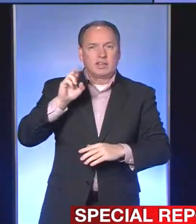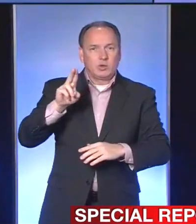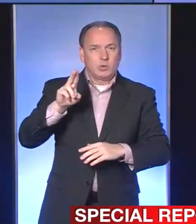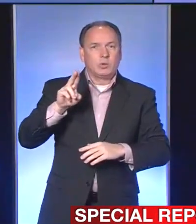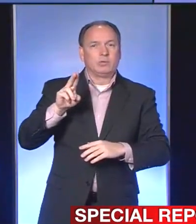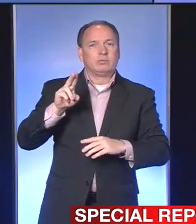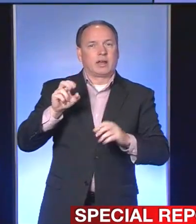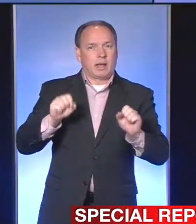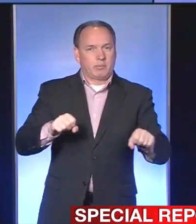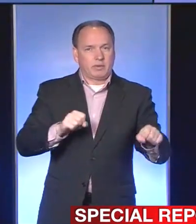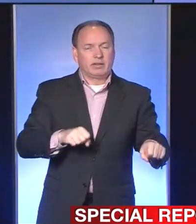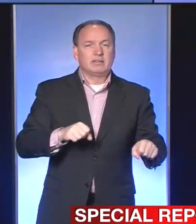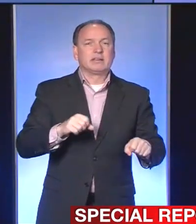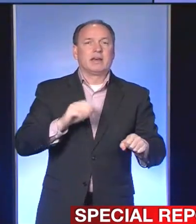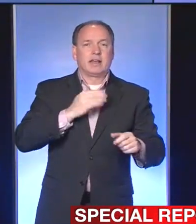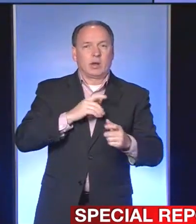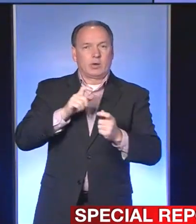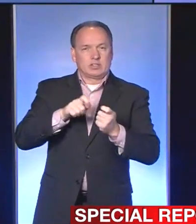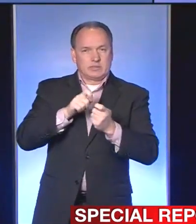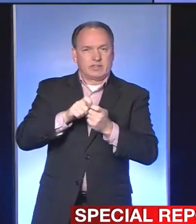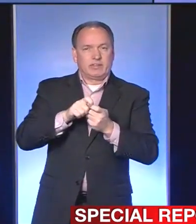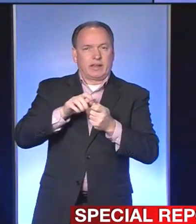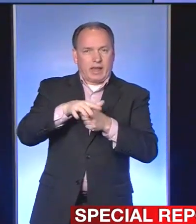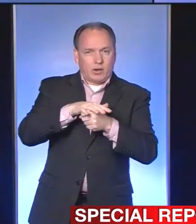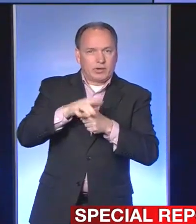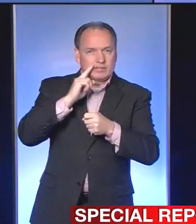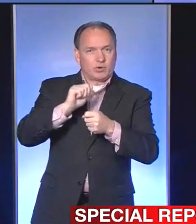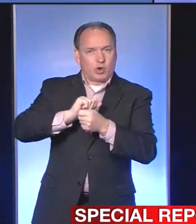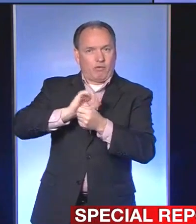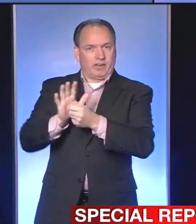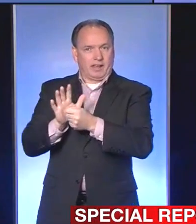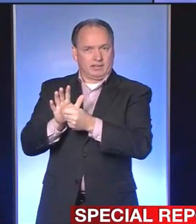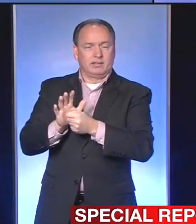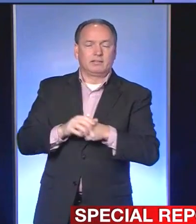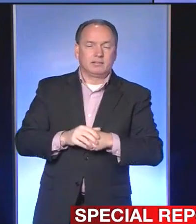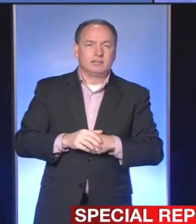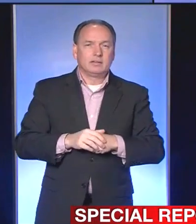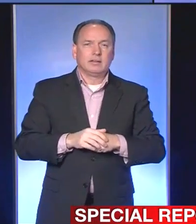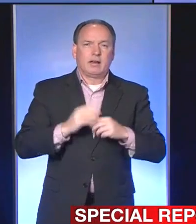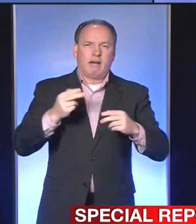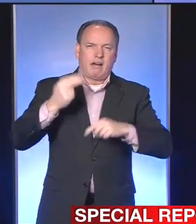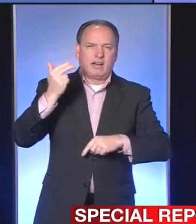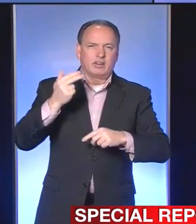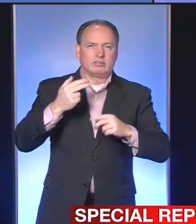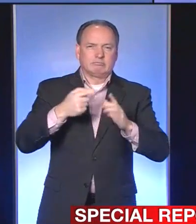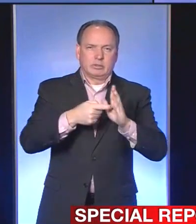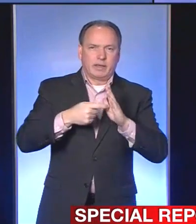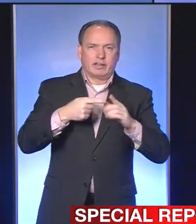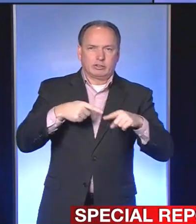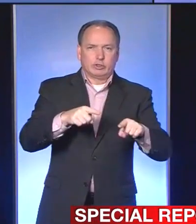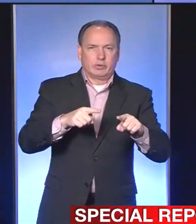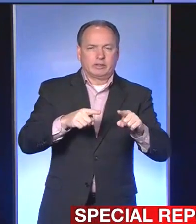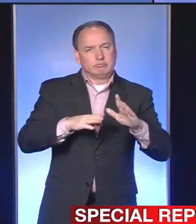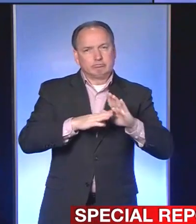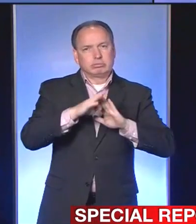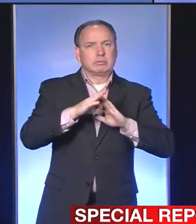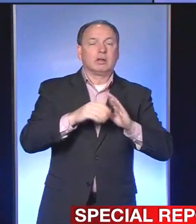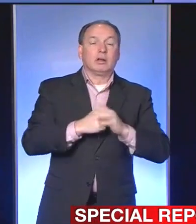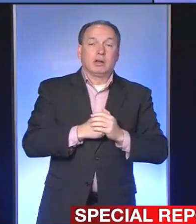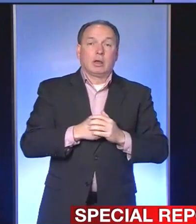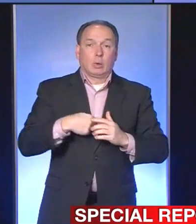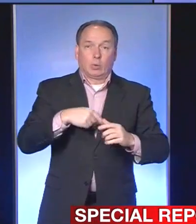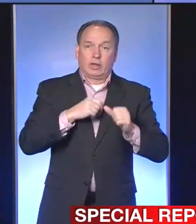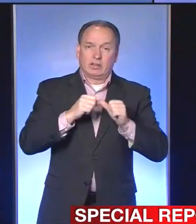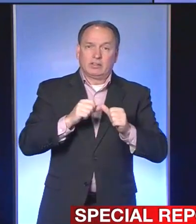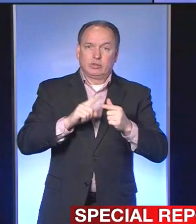-specific care areas and retraining personnel for areas that may be our highest demand during the surge. We continue